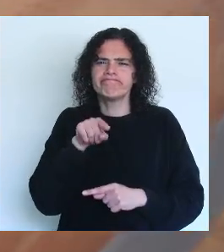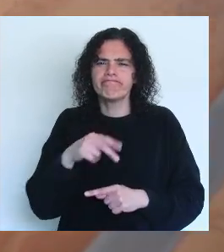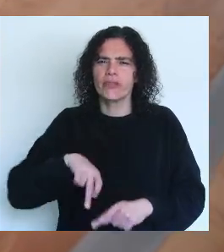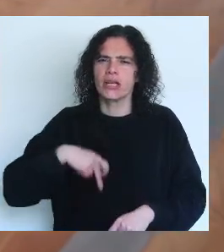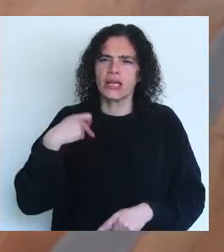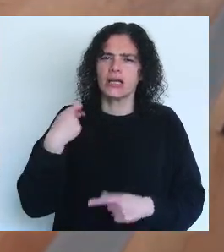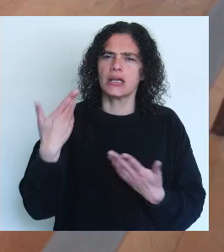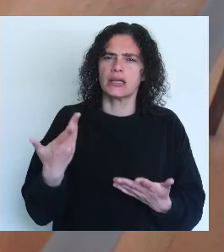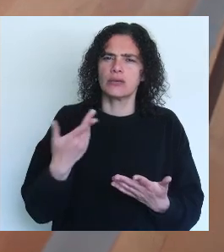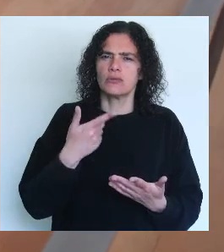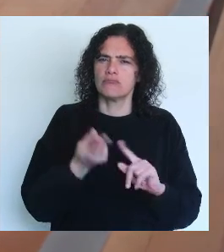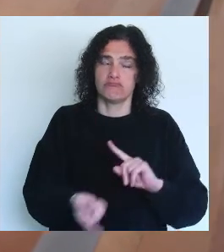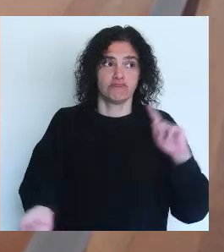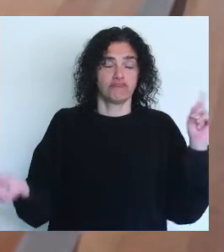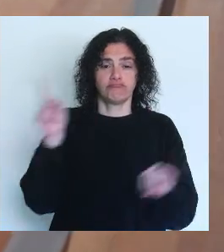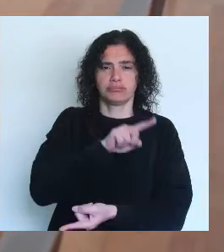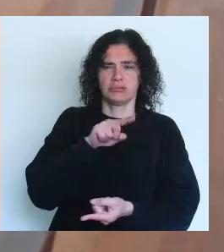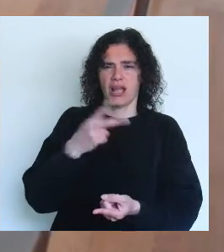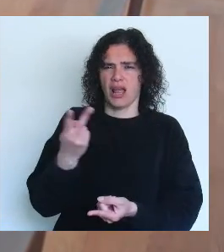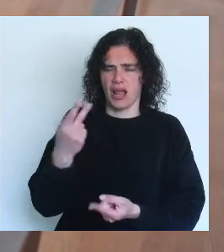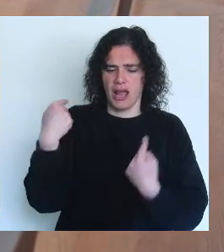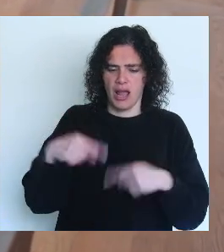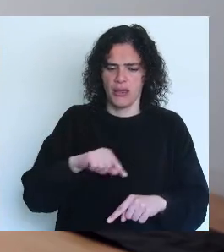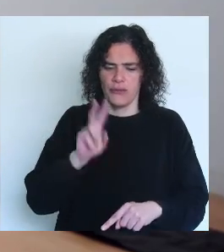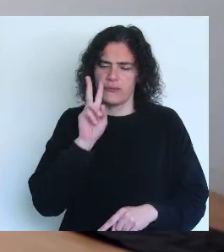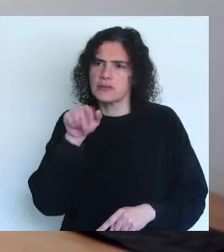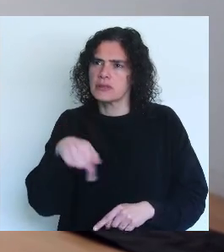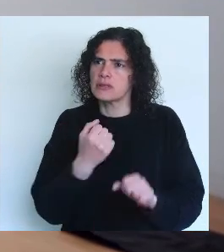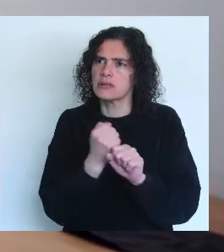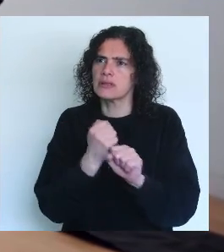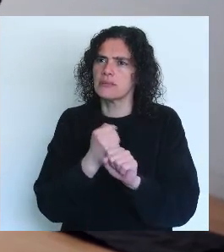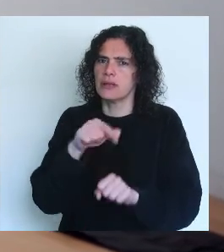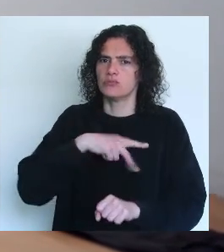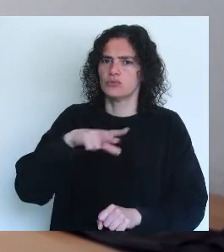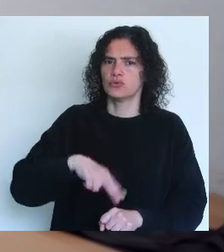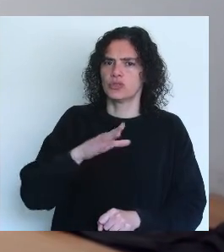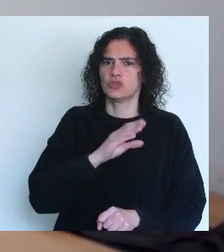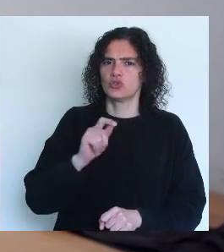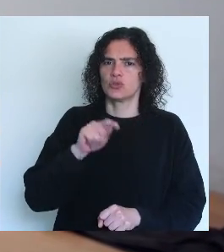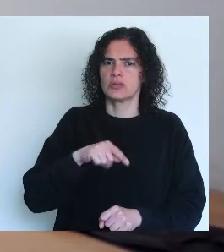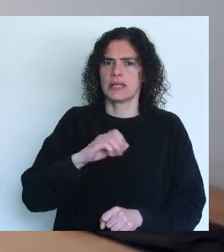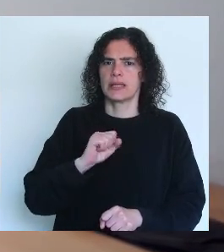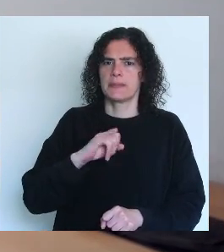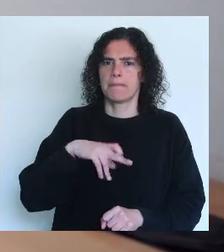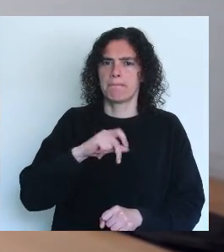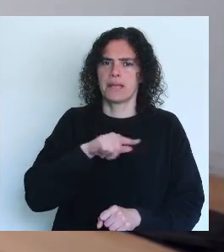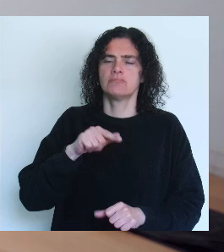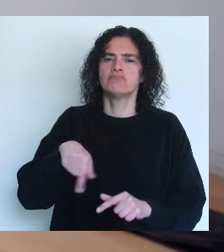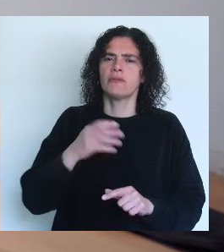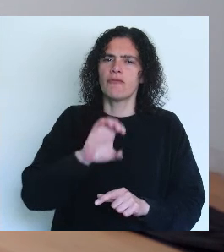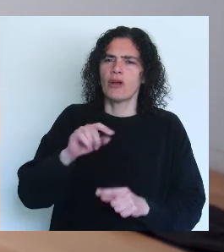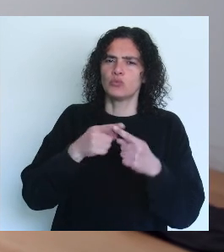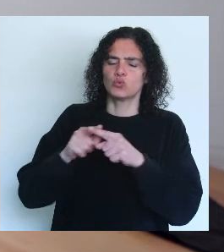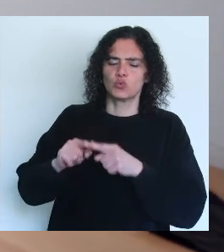very rich antagonism between both and I look at this work by the Portuguese artist José de Guimárez and in many